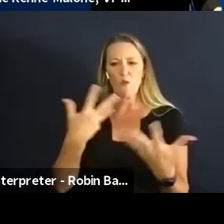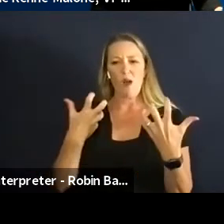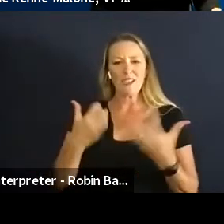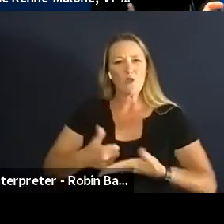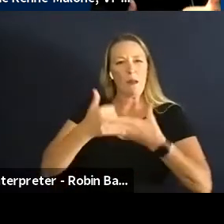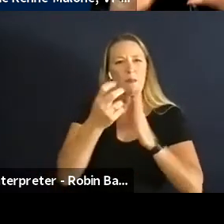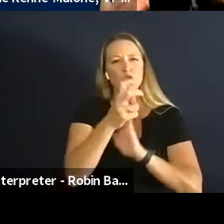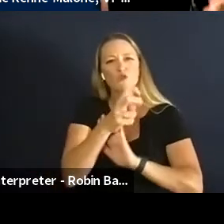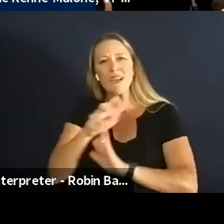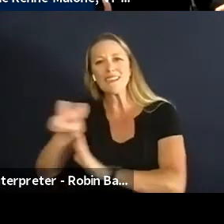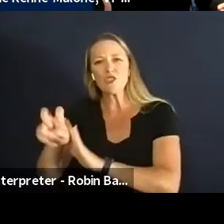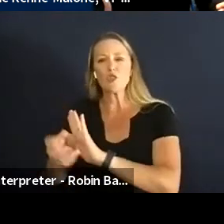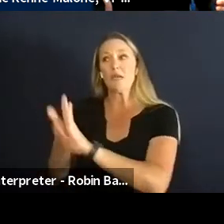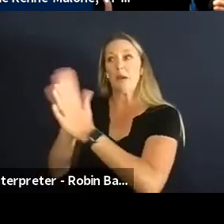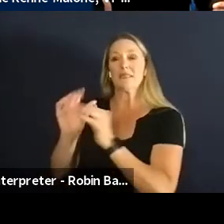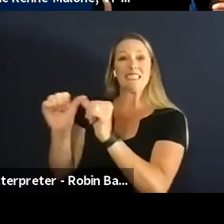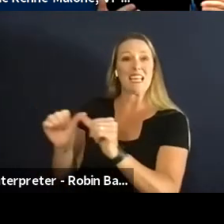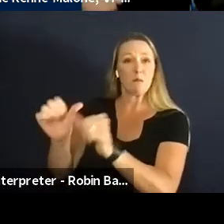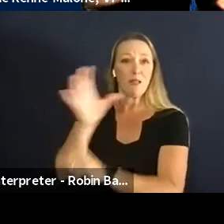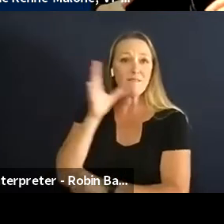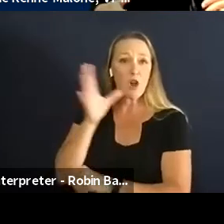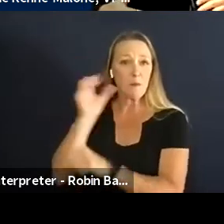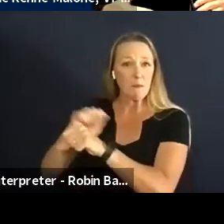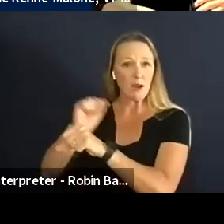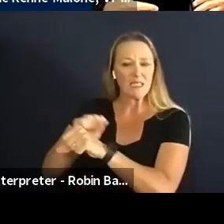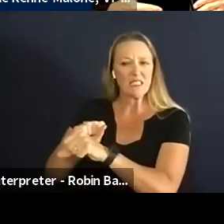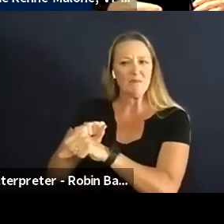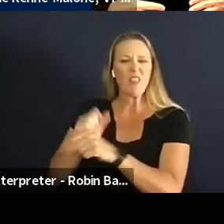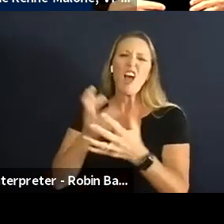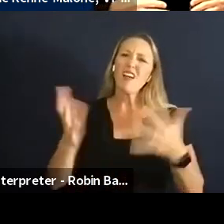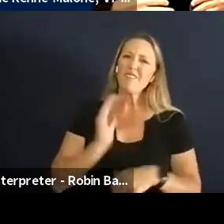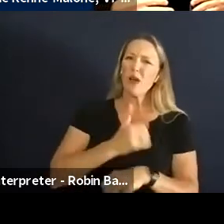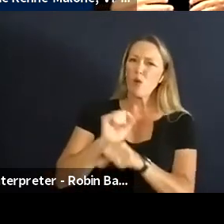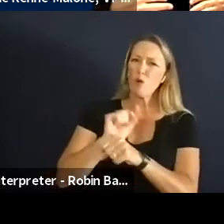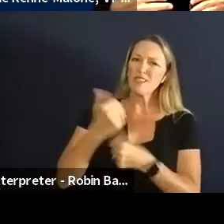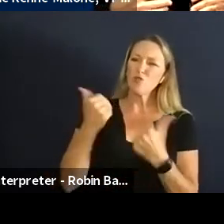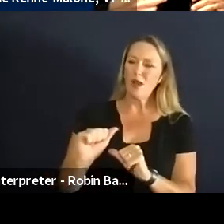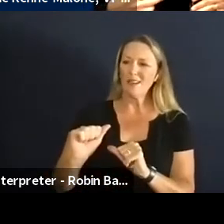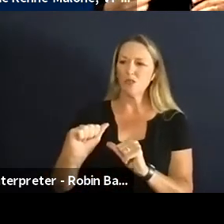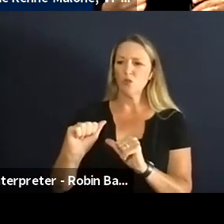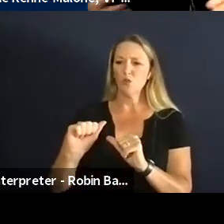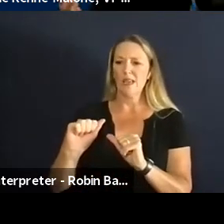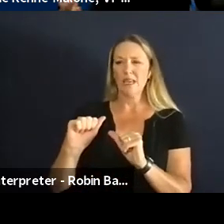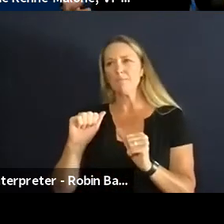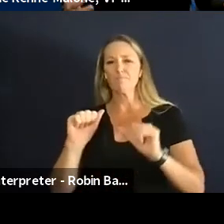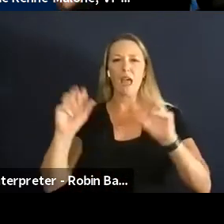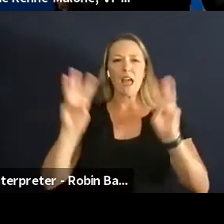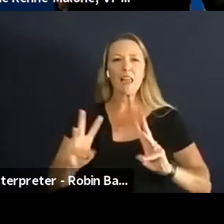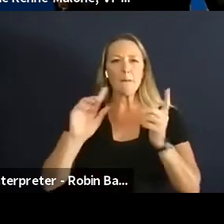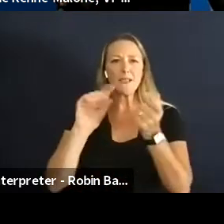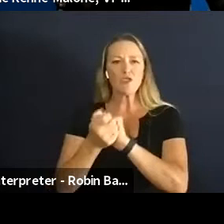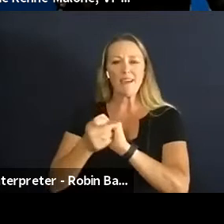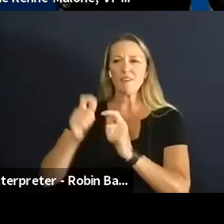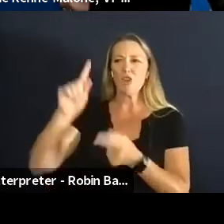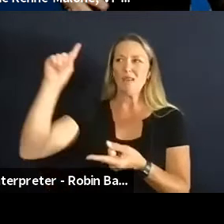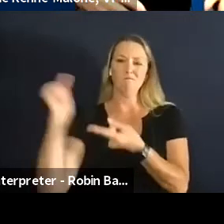practices because a lot of our work is trying to minimize the impacts of climate change and so we want to put more soil in or more